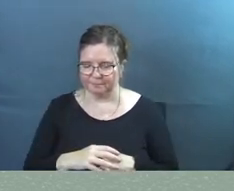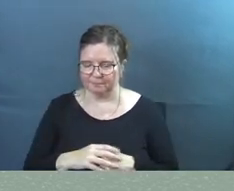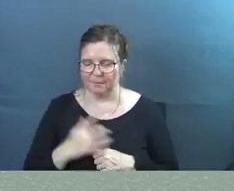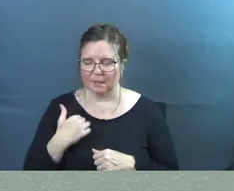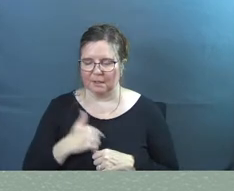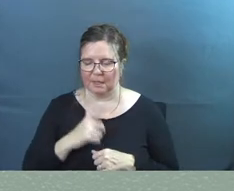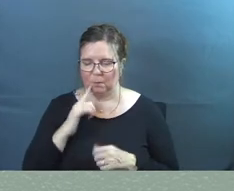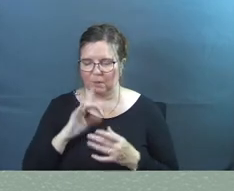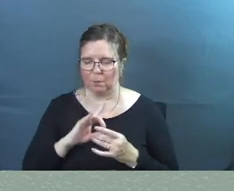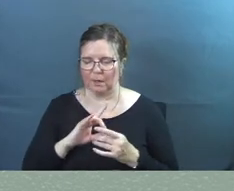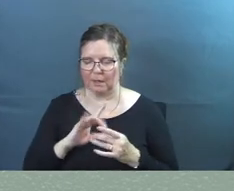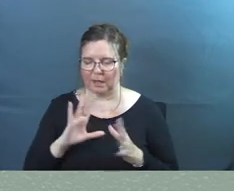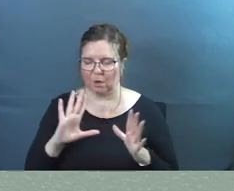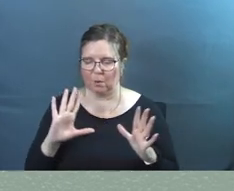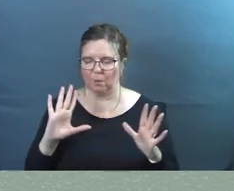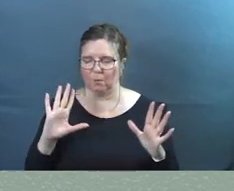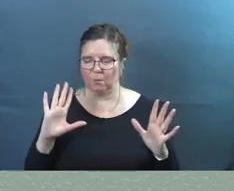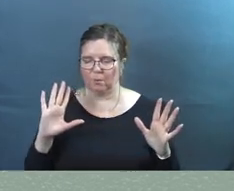that we would let go